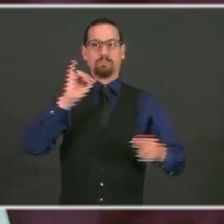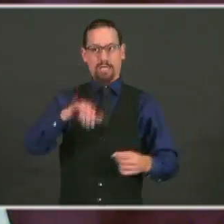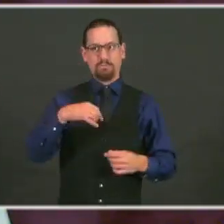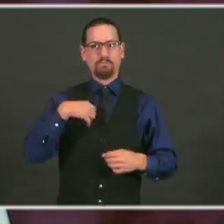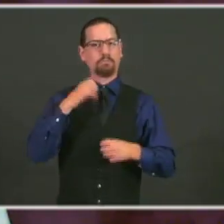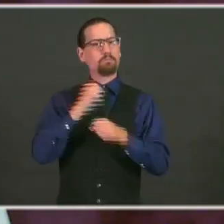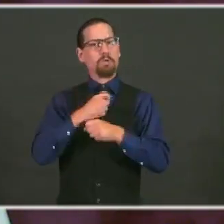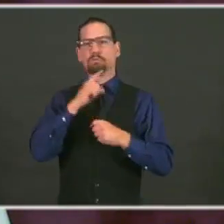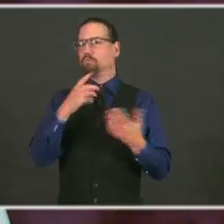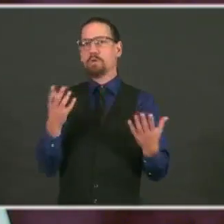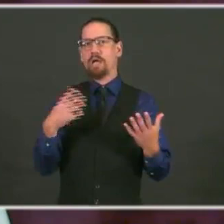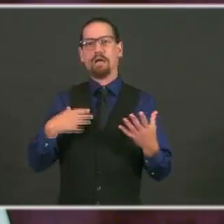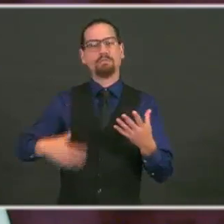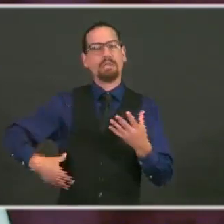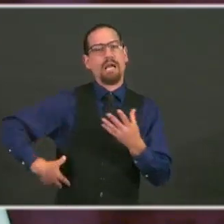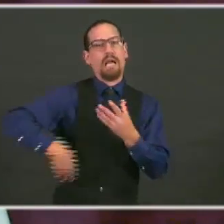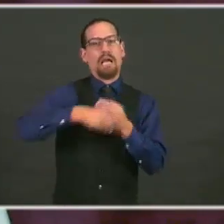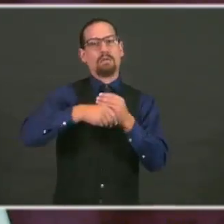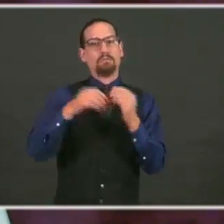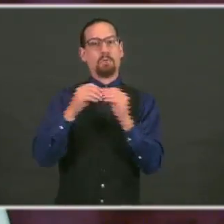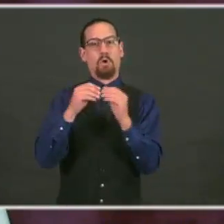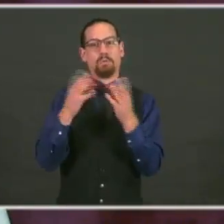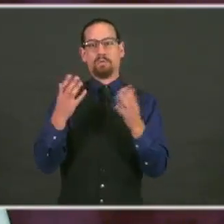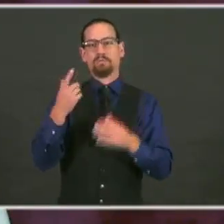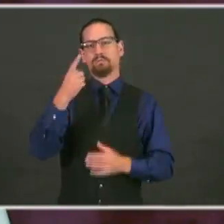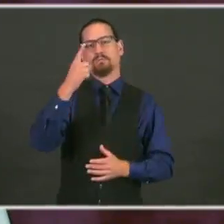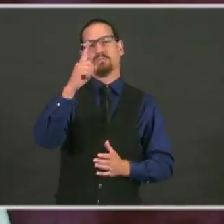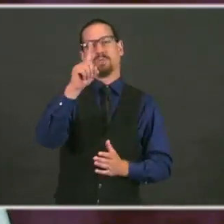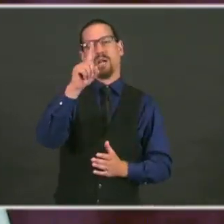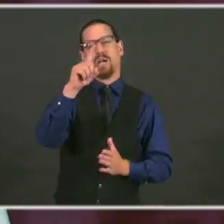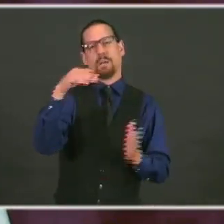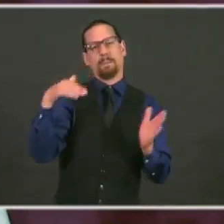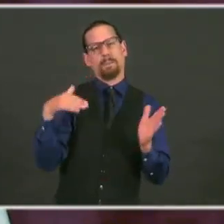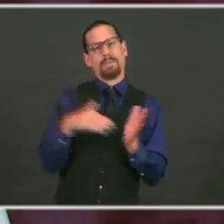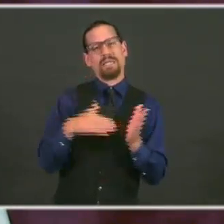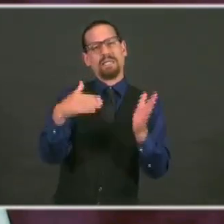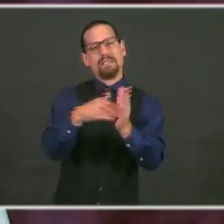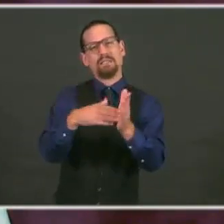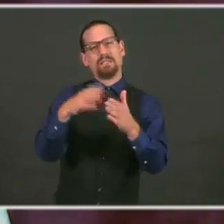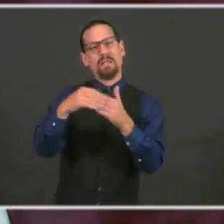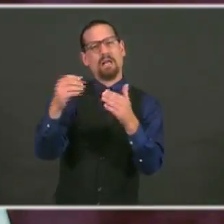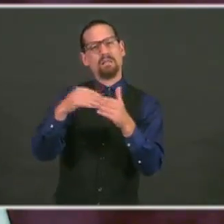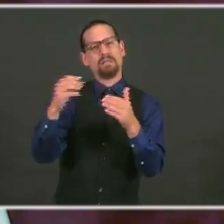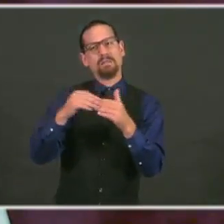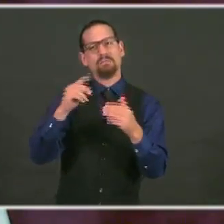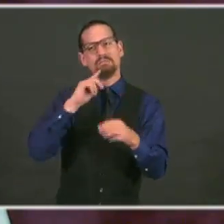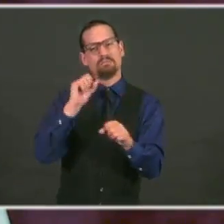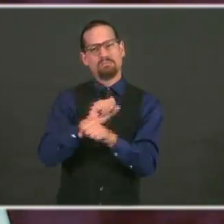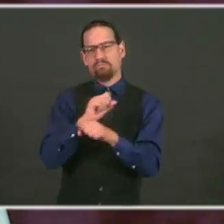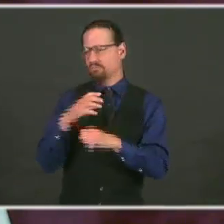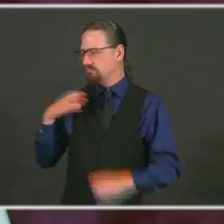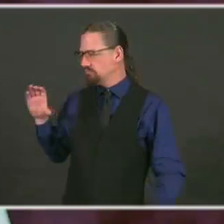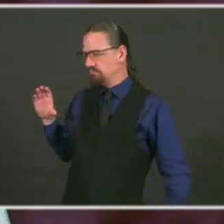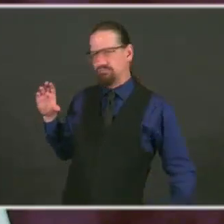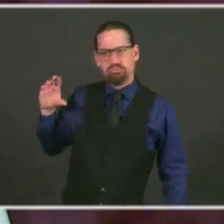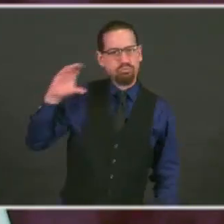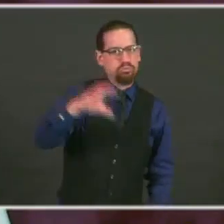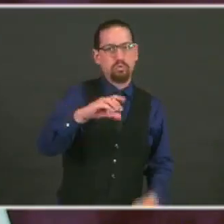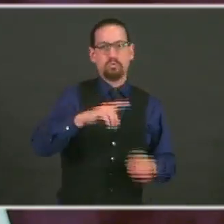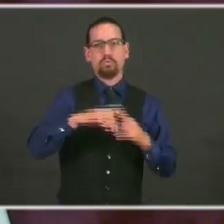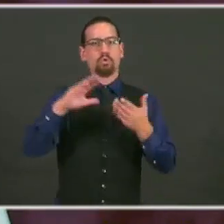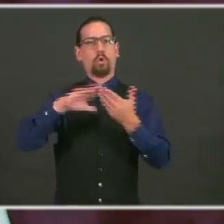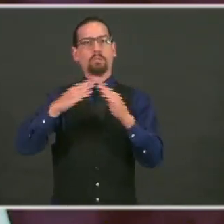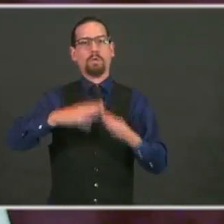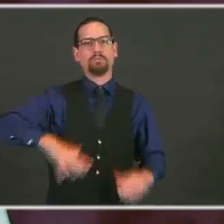dollars of our stimulus money available to municipalities and businesses through chambers of commerce and